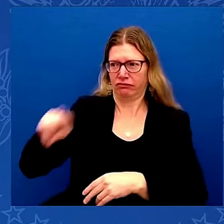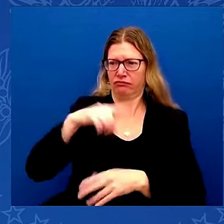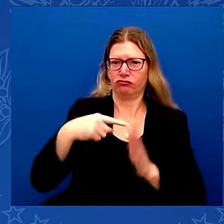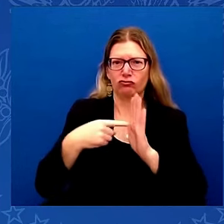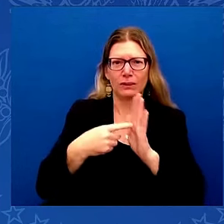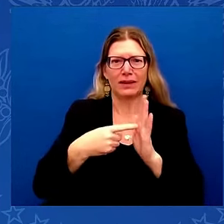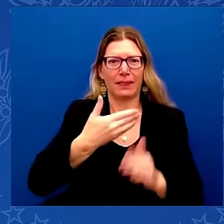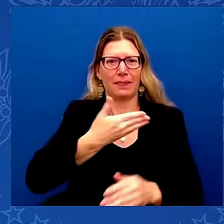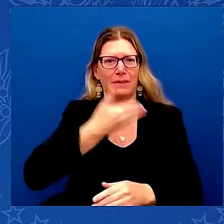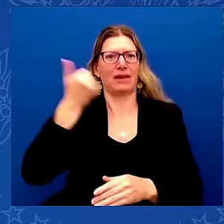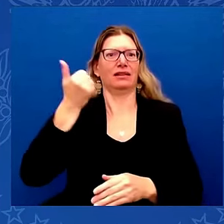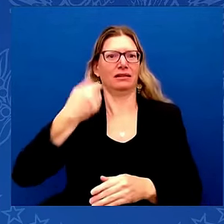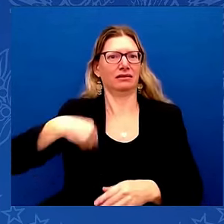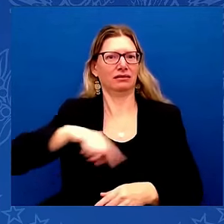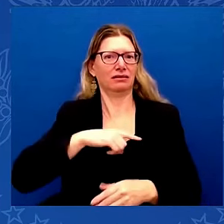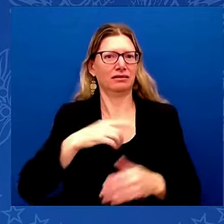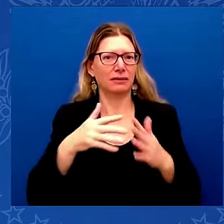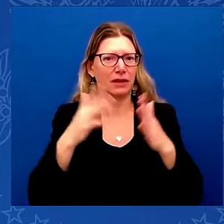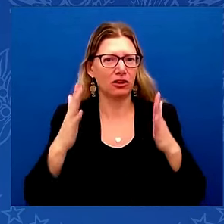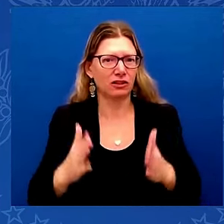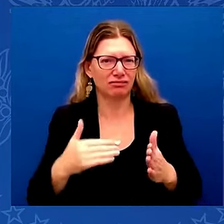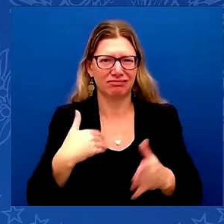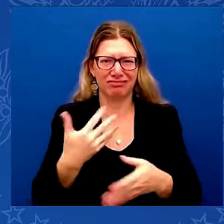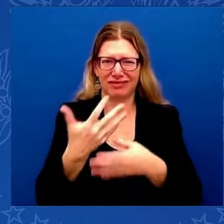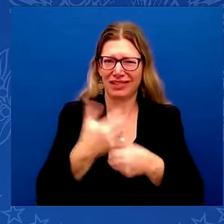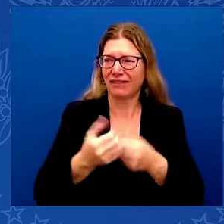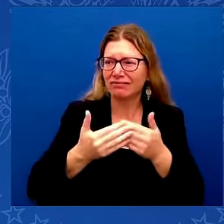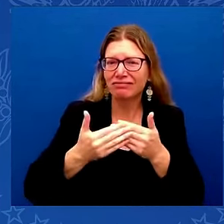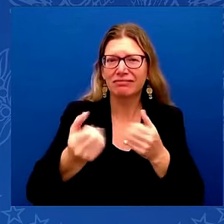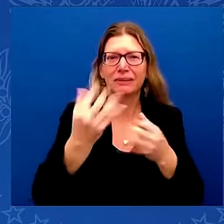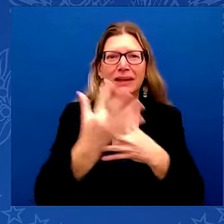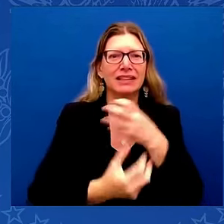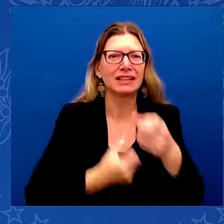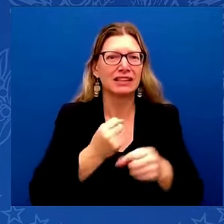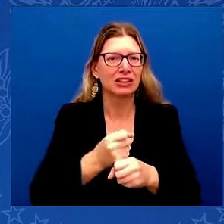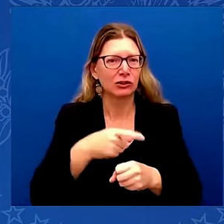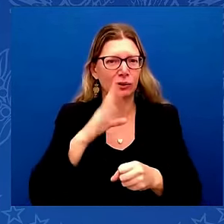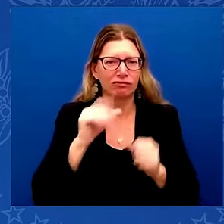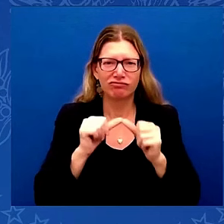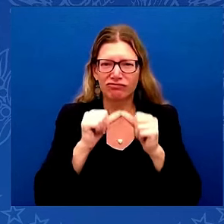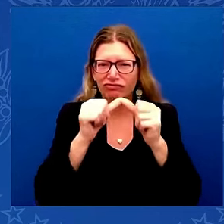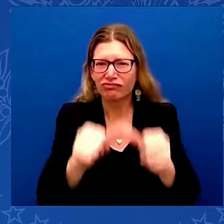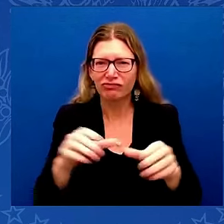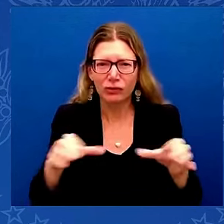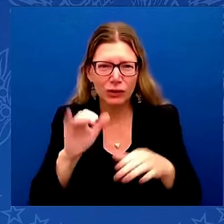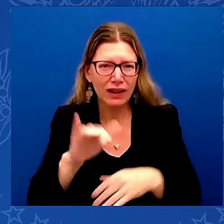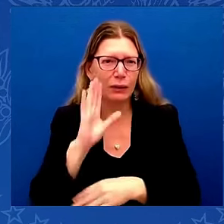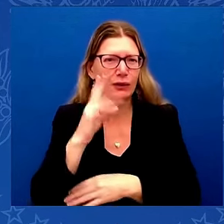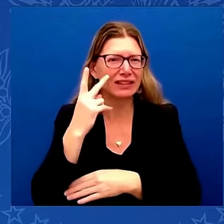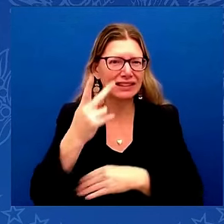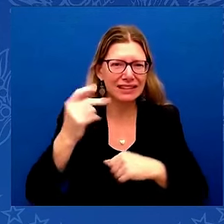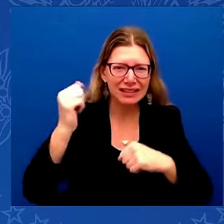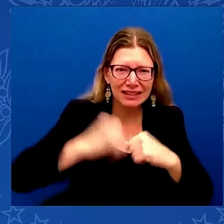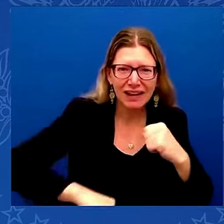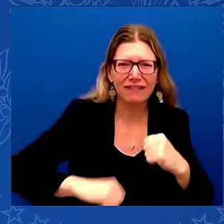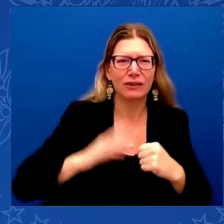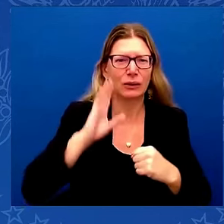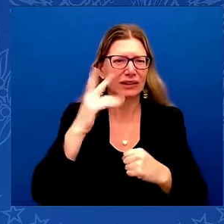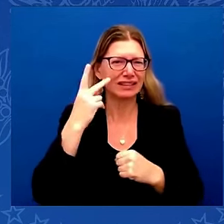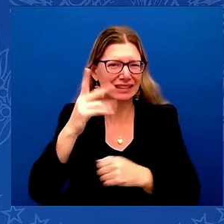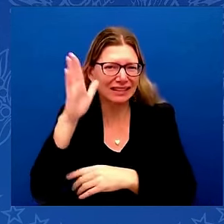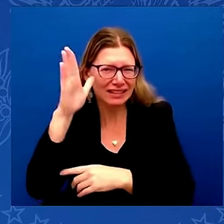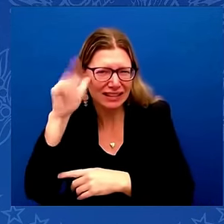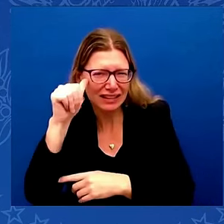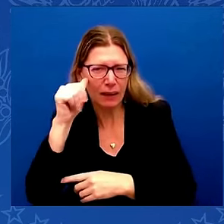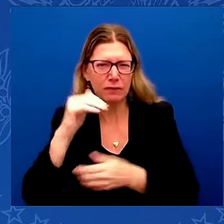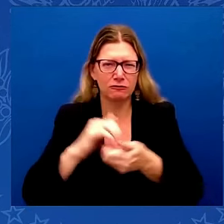be willing to see the same toughness, tenacity, and camaraderie and accountability to our country that you brought to the field in every single